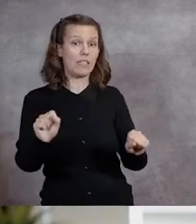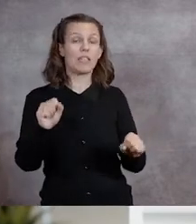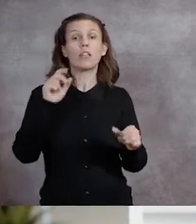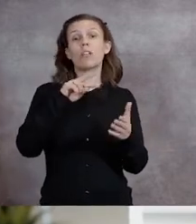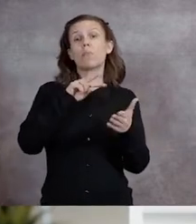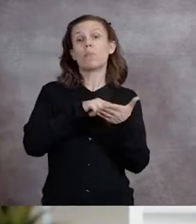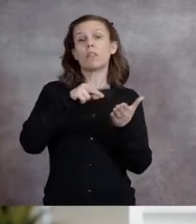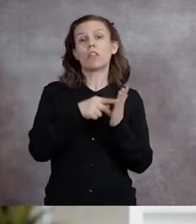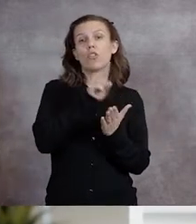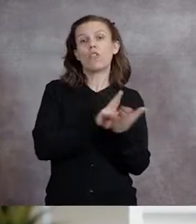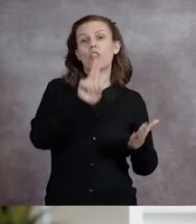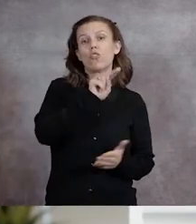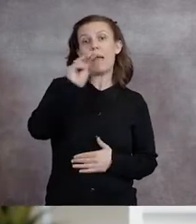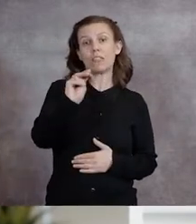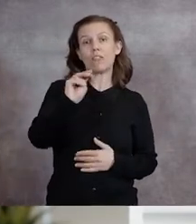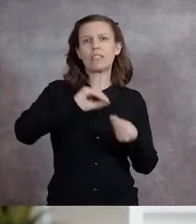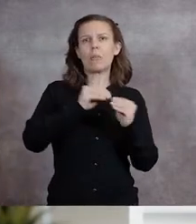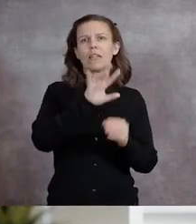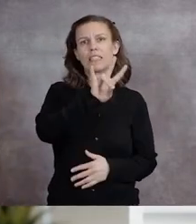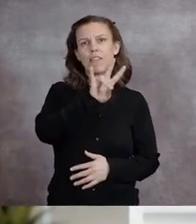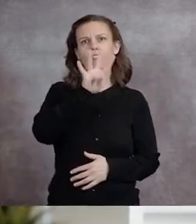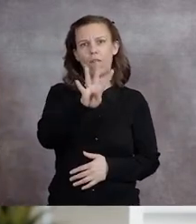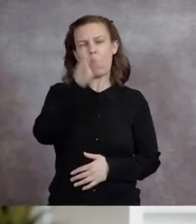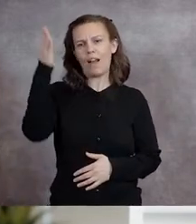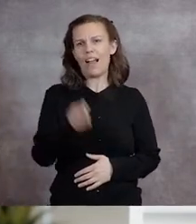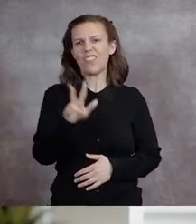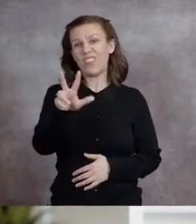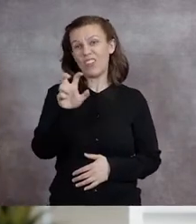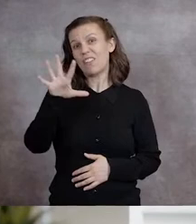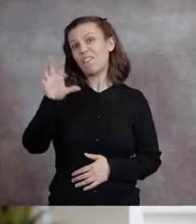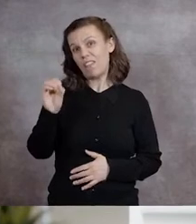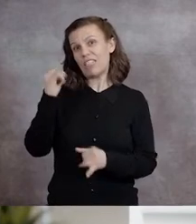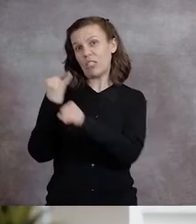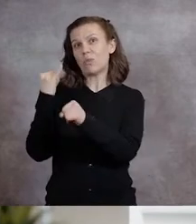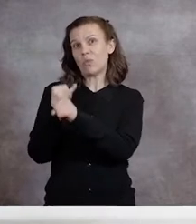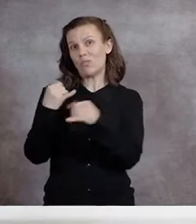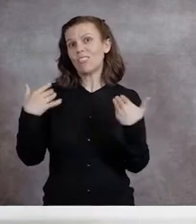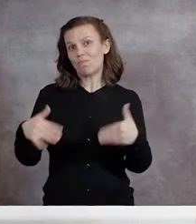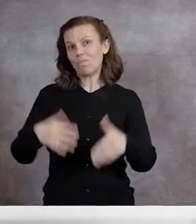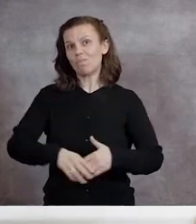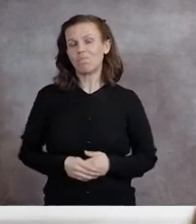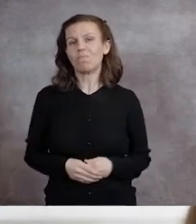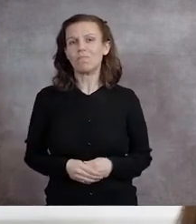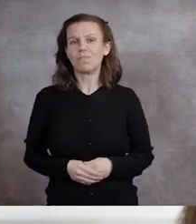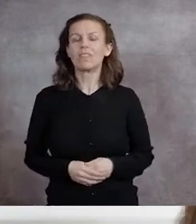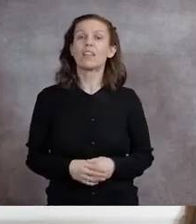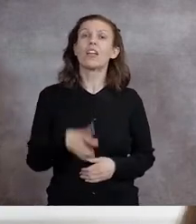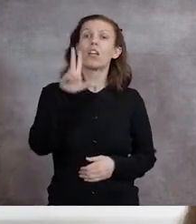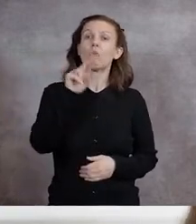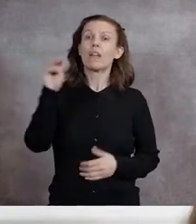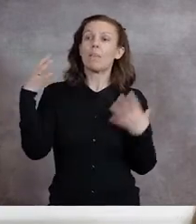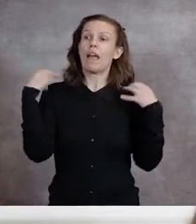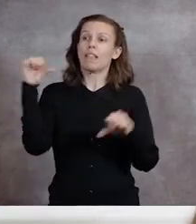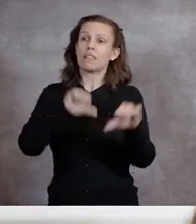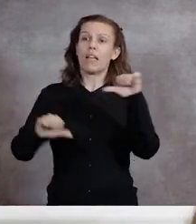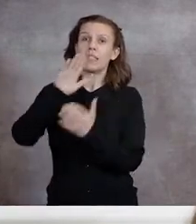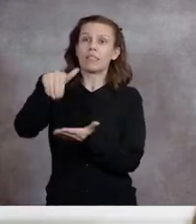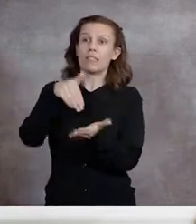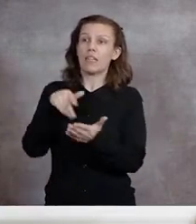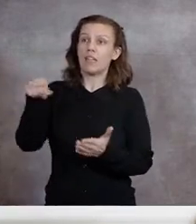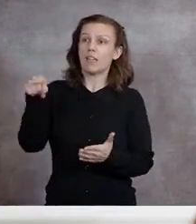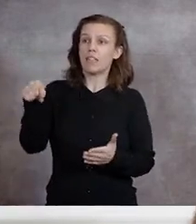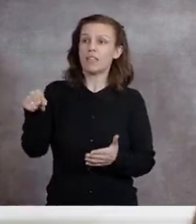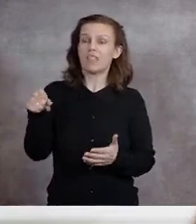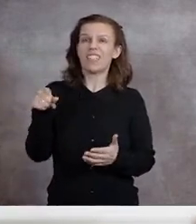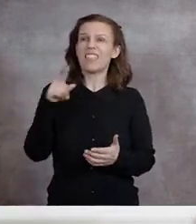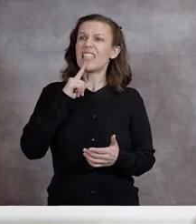74 on its list of more than 350 institutions. UNM's Health Science Center is